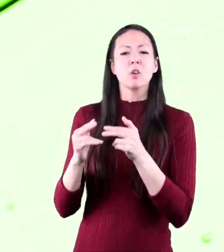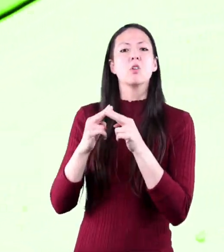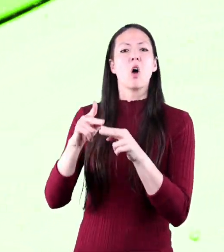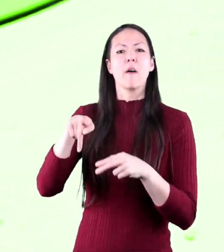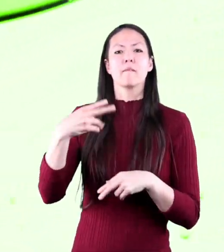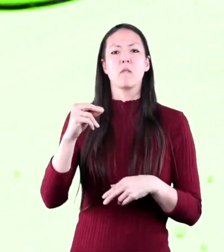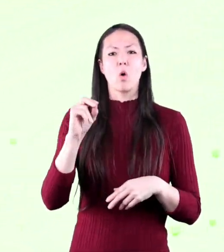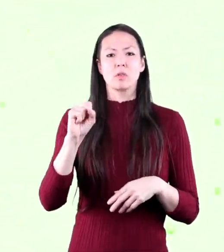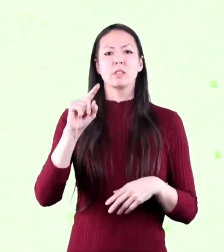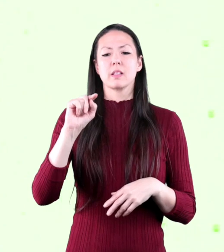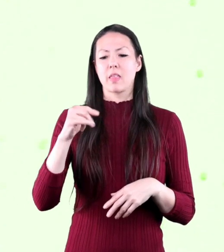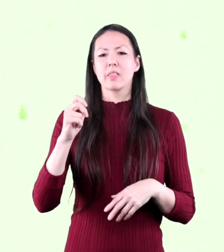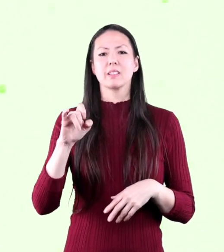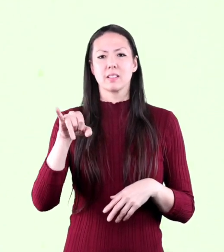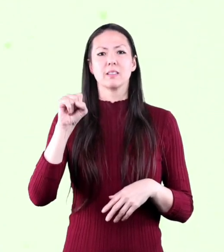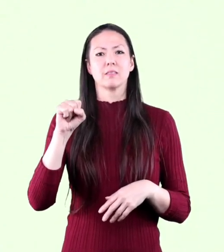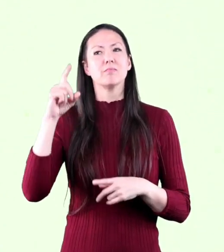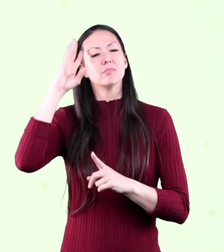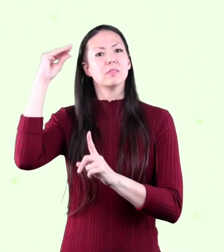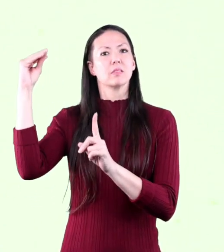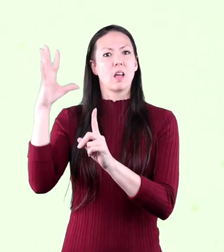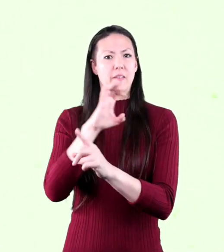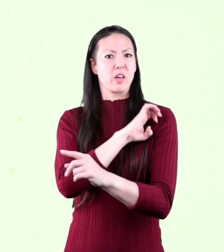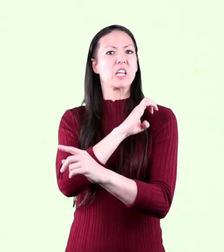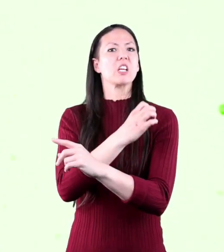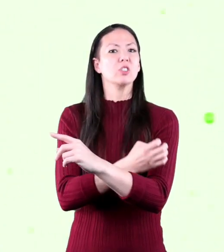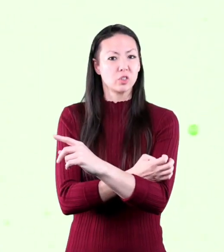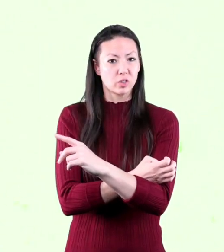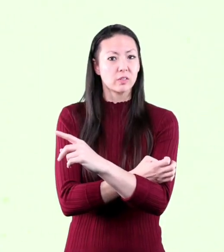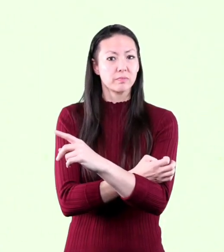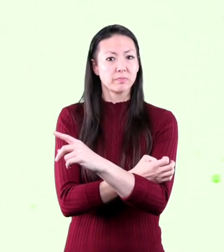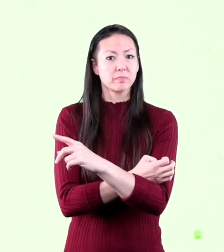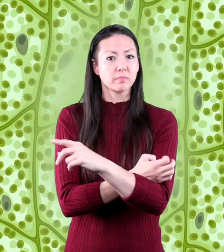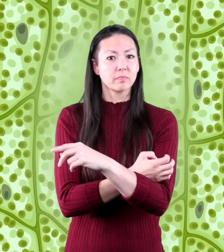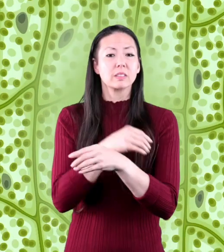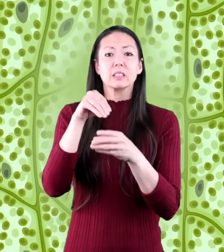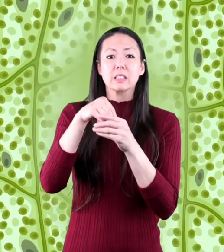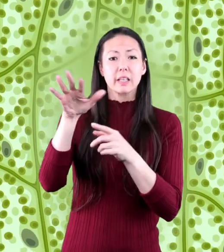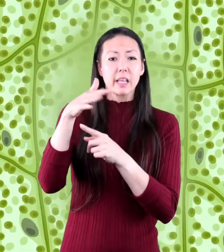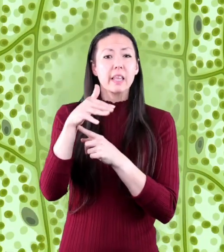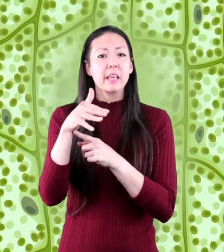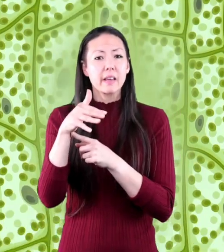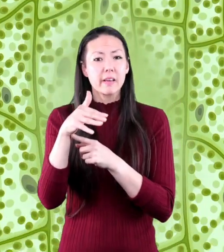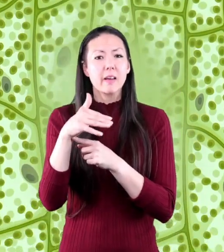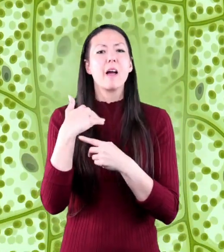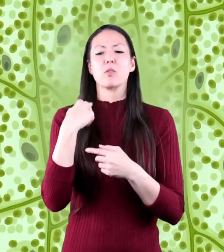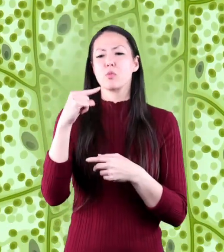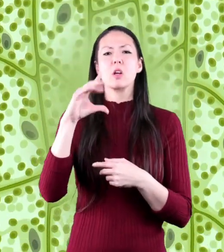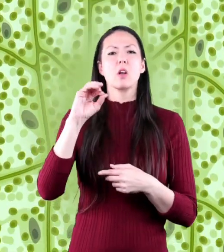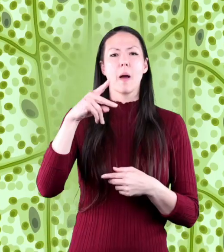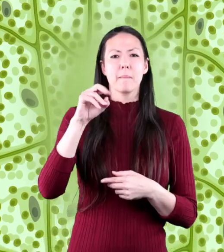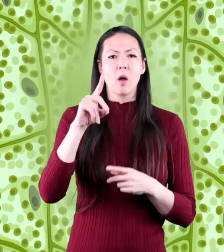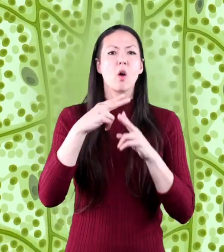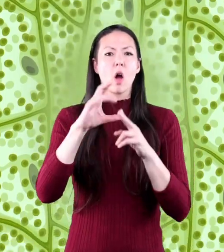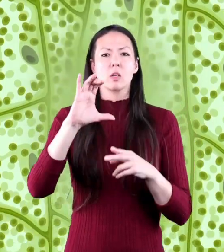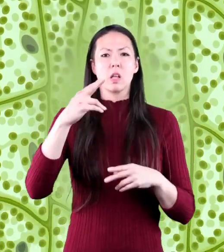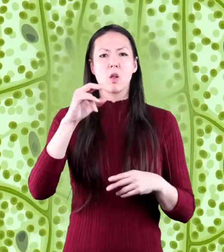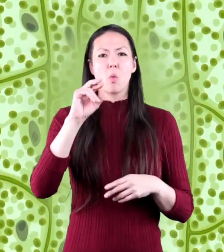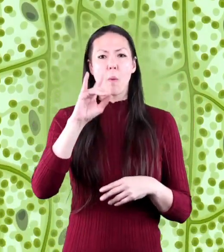trees use a process called photosynthesis to turn sunlight into the energy they need to live. Inside their leaves, trees have a green